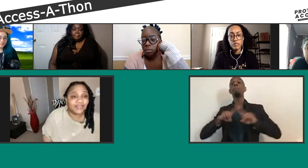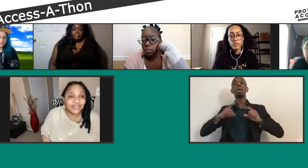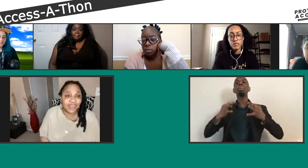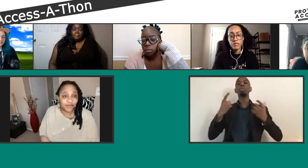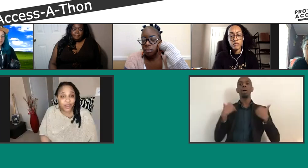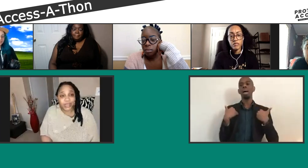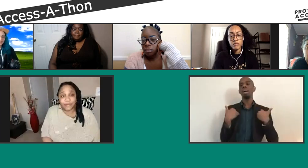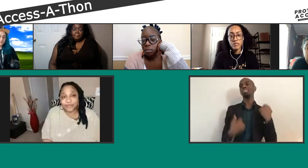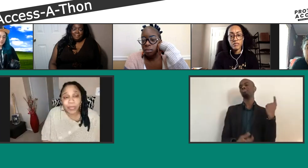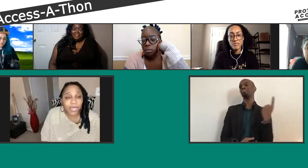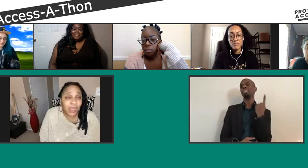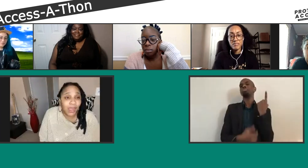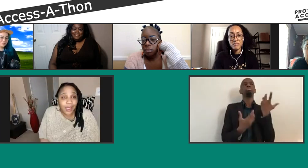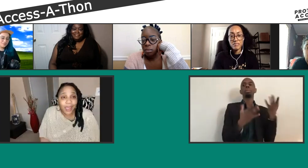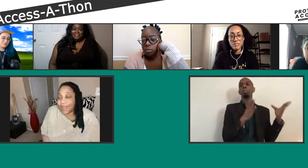This is T Franklin.